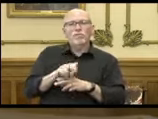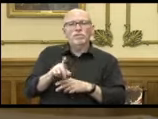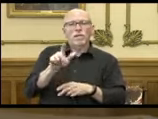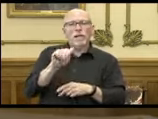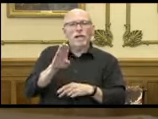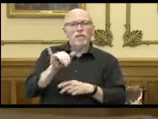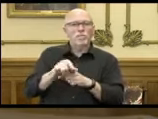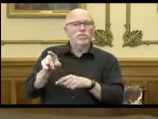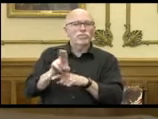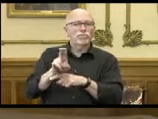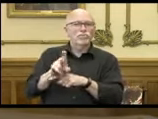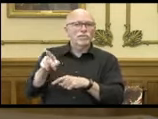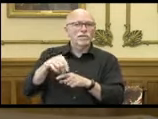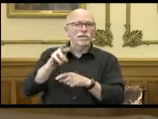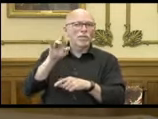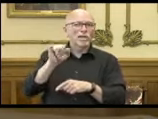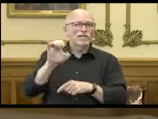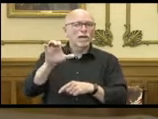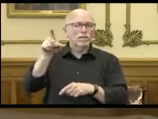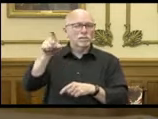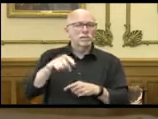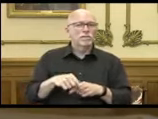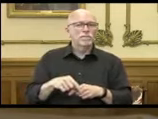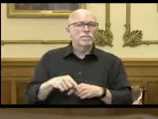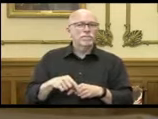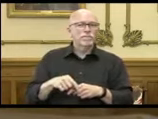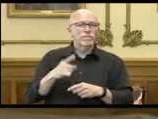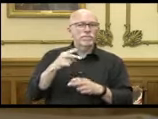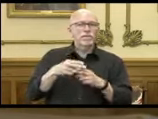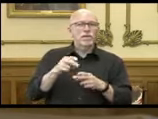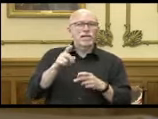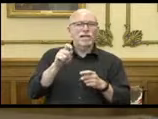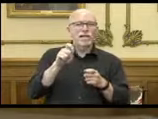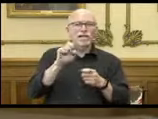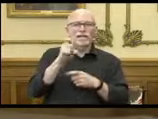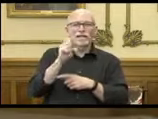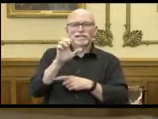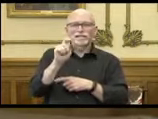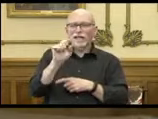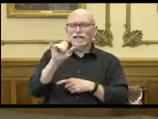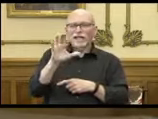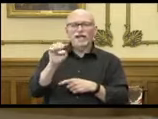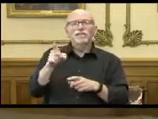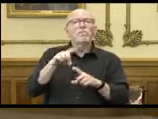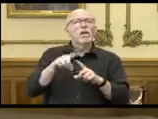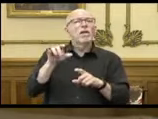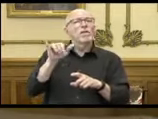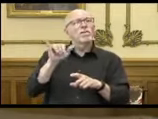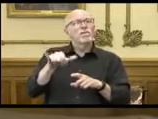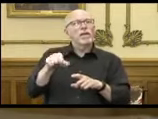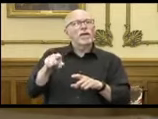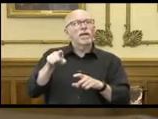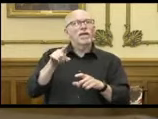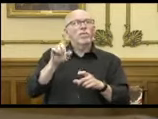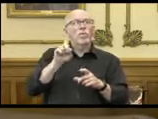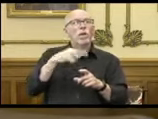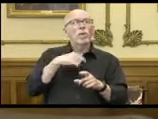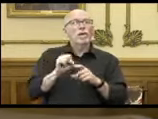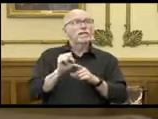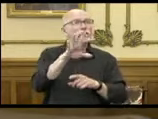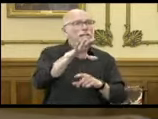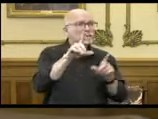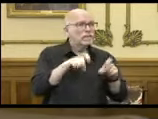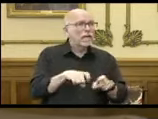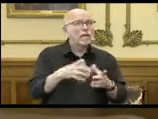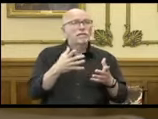that they use in Wisconsin, which is called ExactScience. So it's a daily thing. Where we can get the tests in, you know,